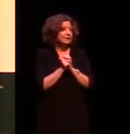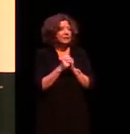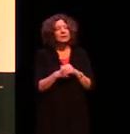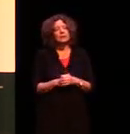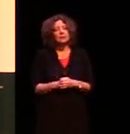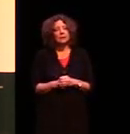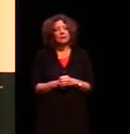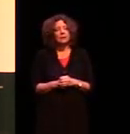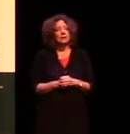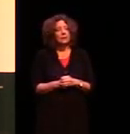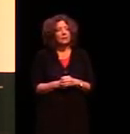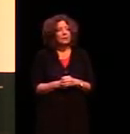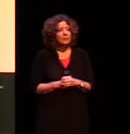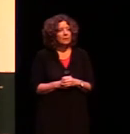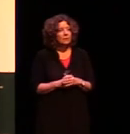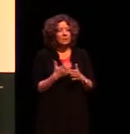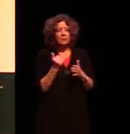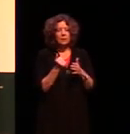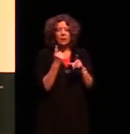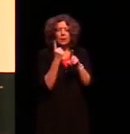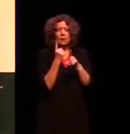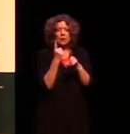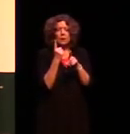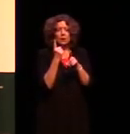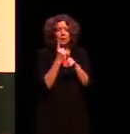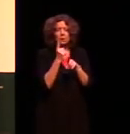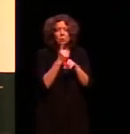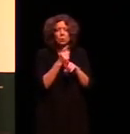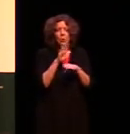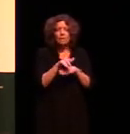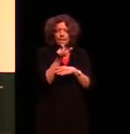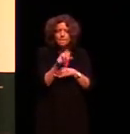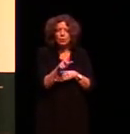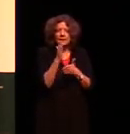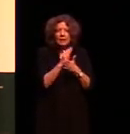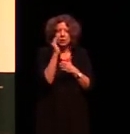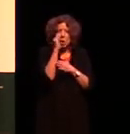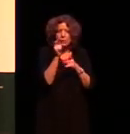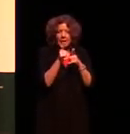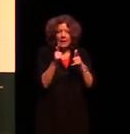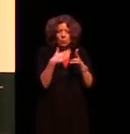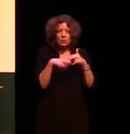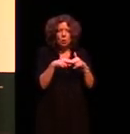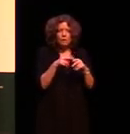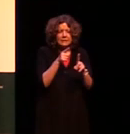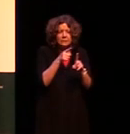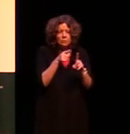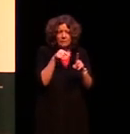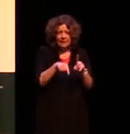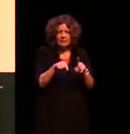would uh enthuse a person to learn a language of this continent